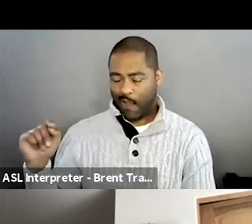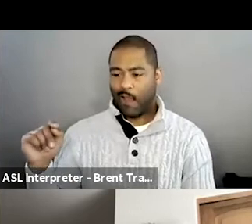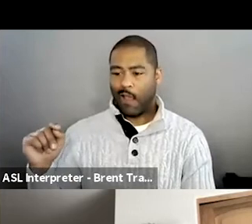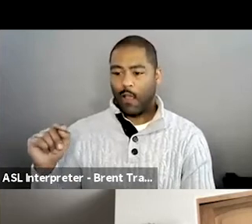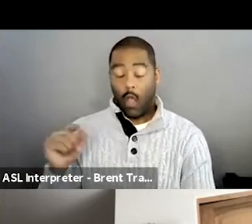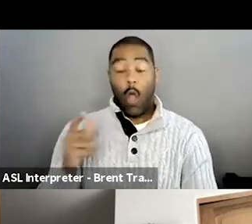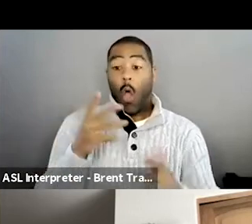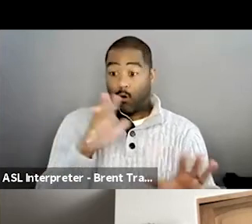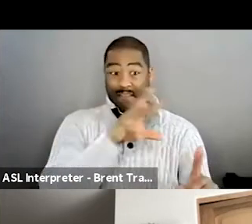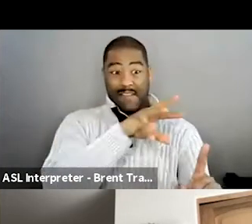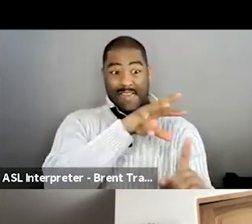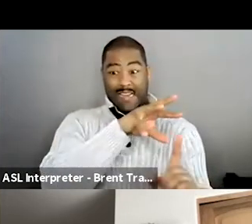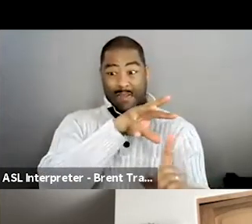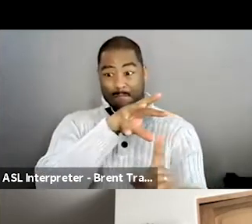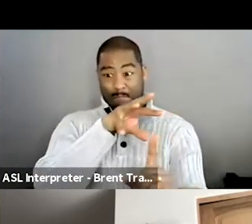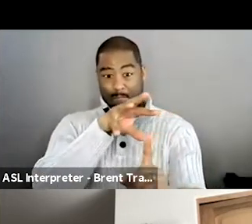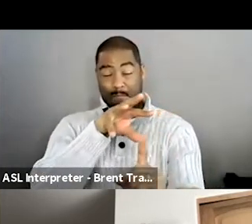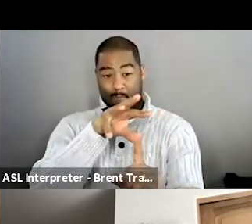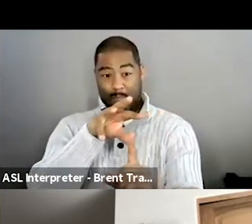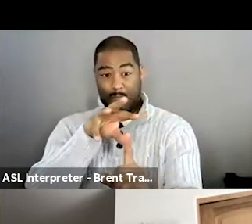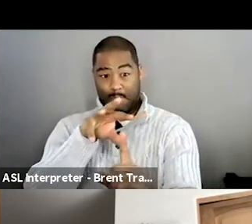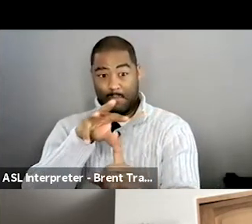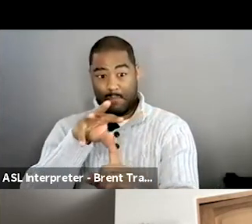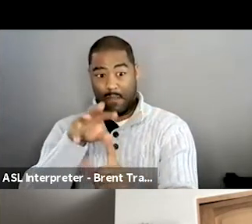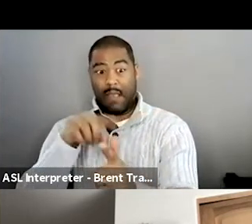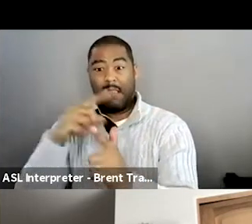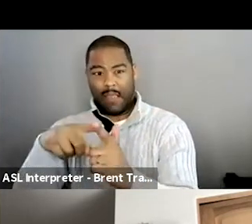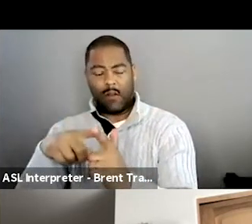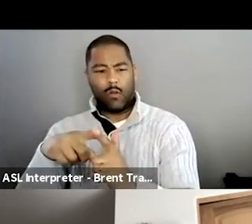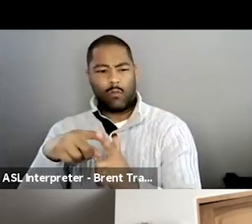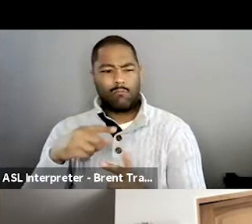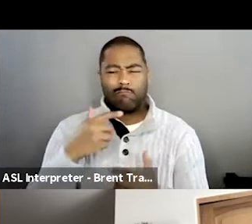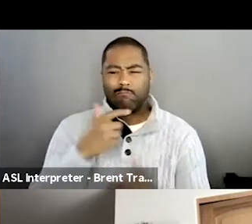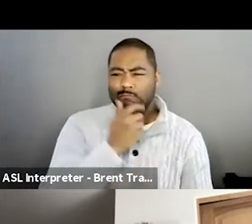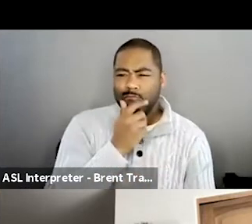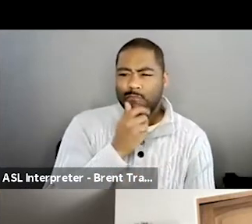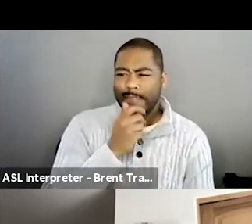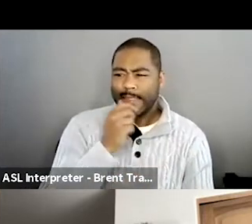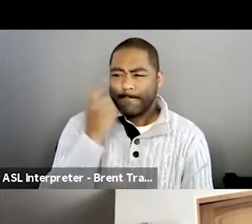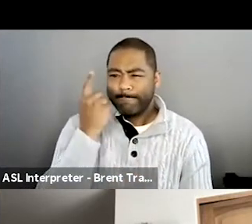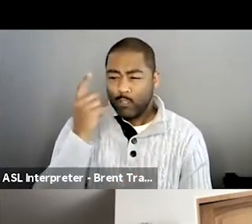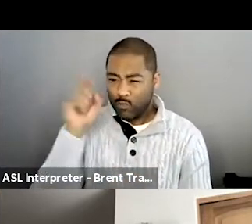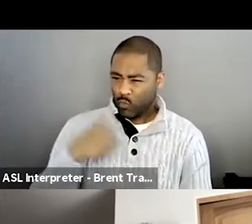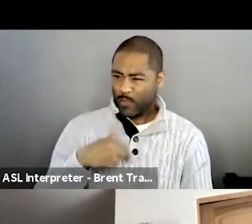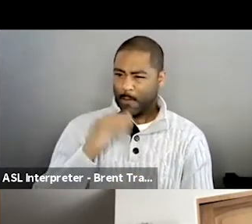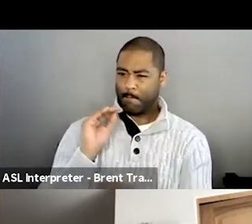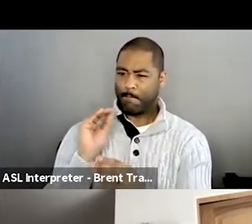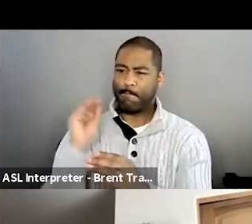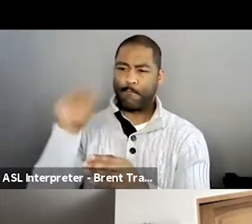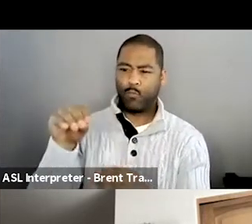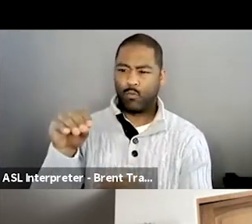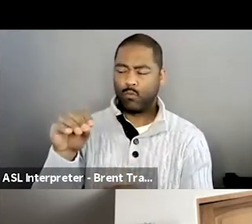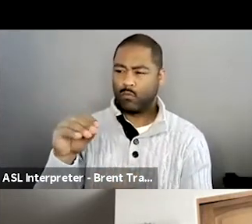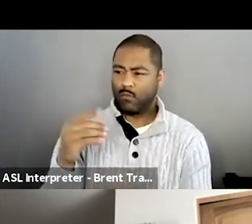put a very overt message about this, maybe even angle something at the beginning or the end of the film, um, that would let